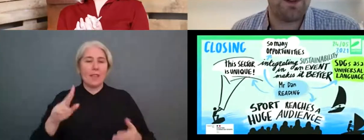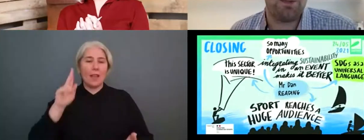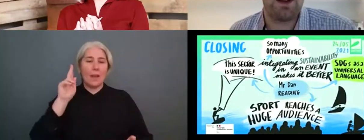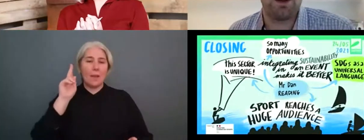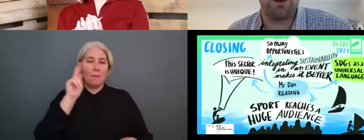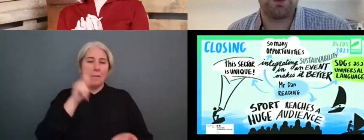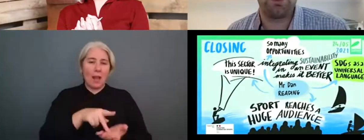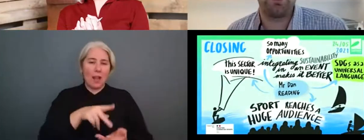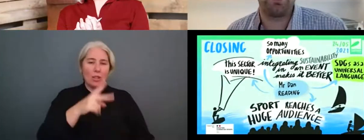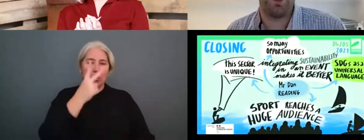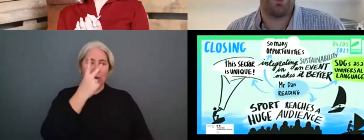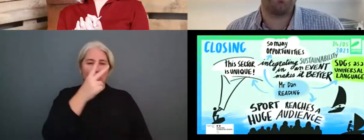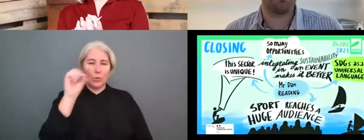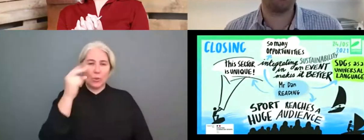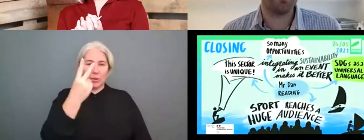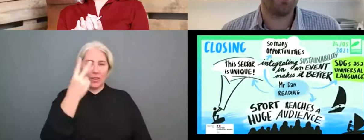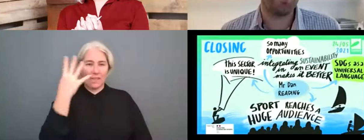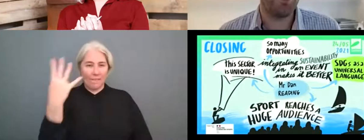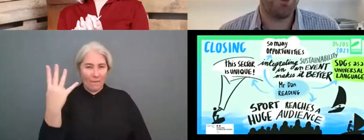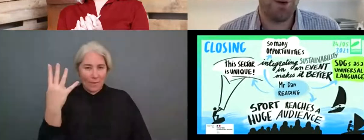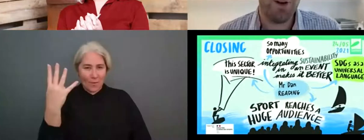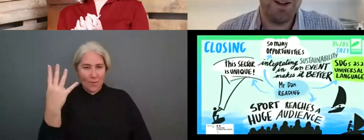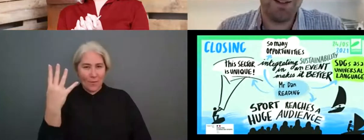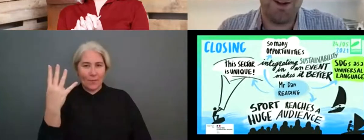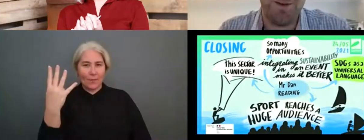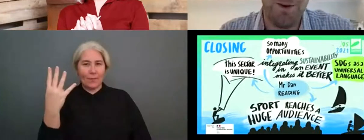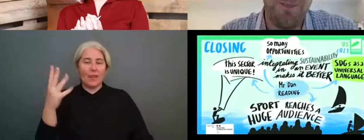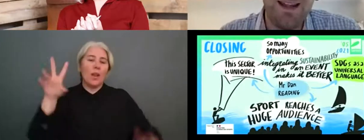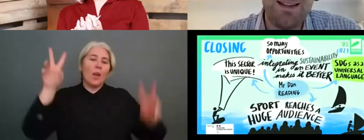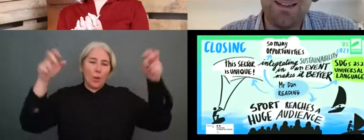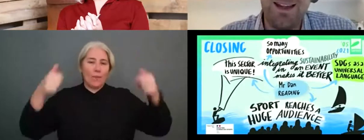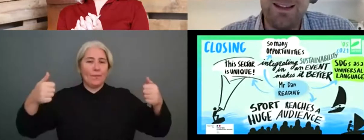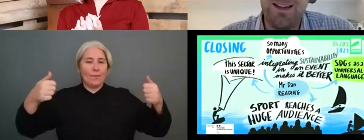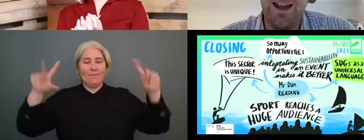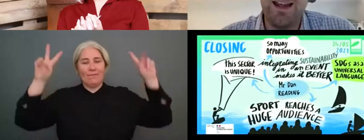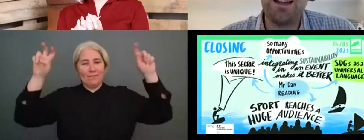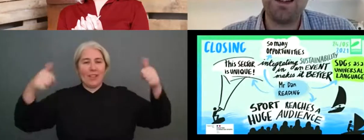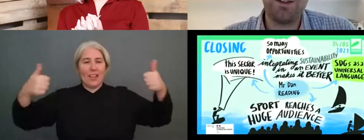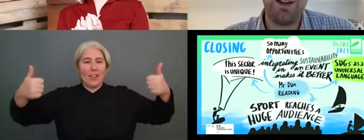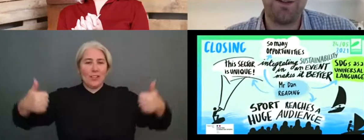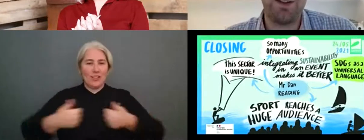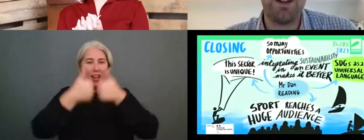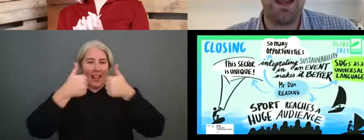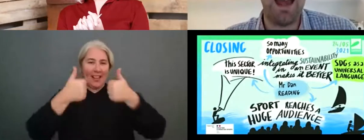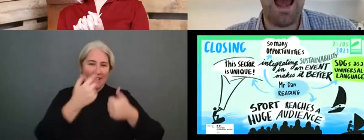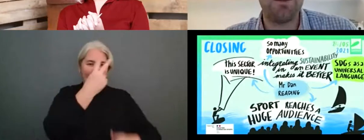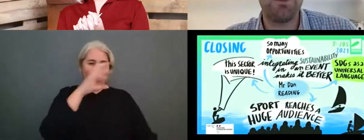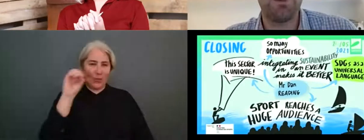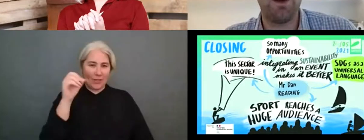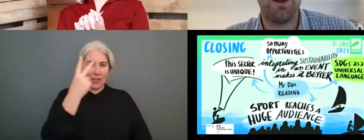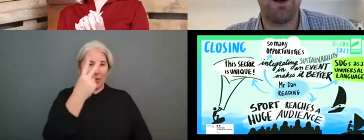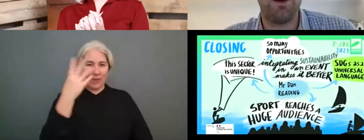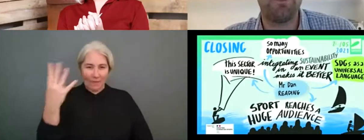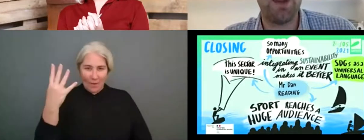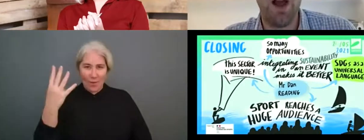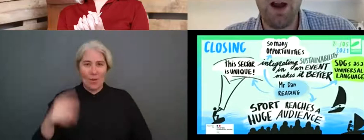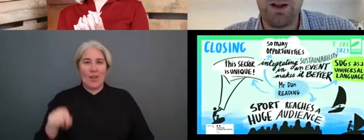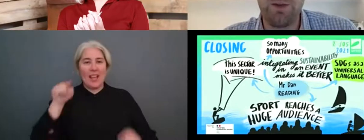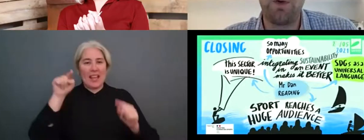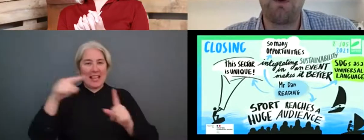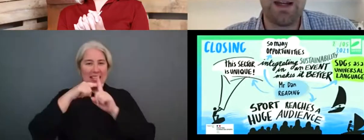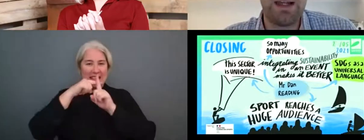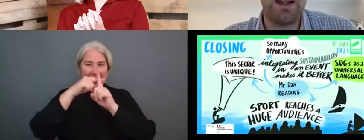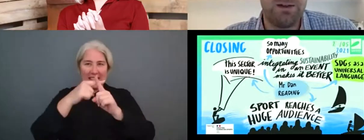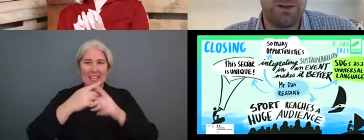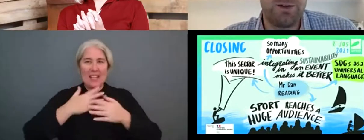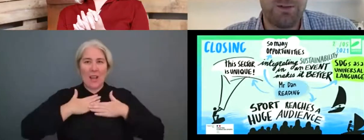developed something called, uh, challenge 2024. So, um, it's, it's, uh, an initiative that's aimed to target